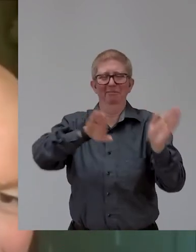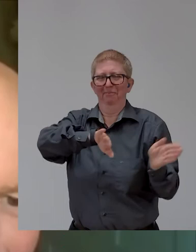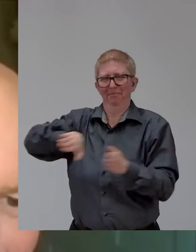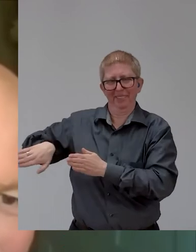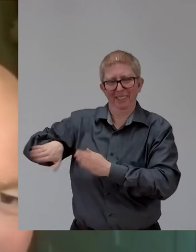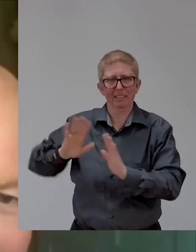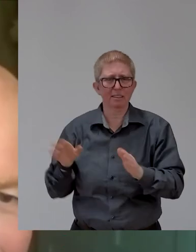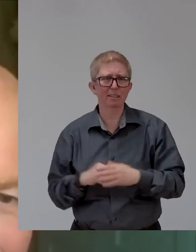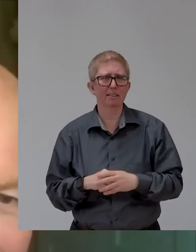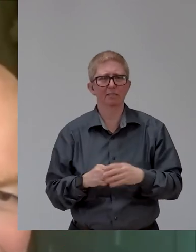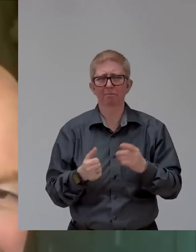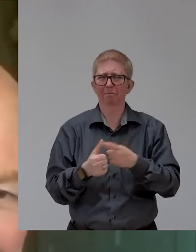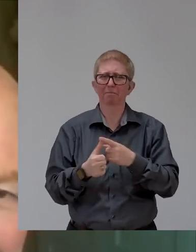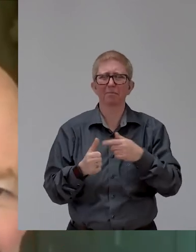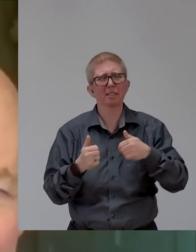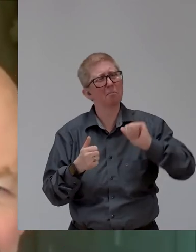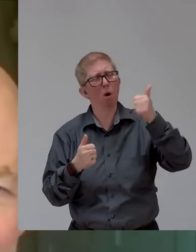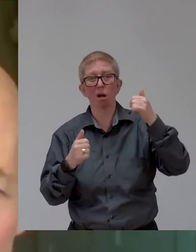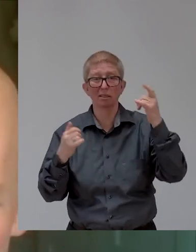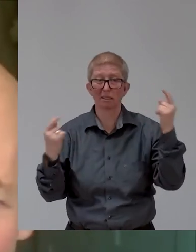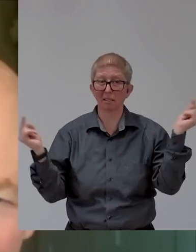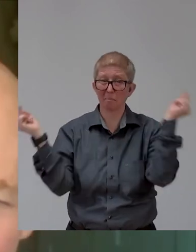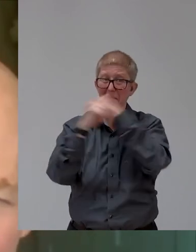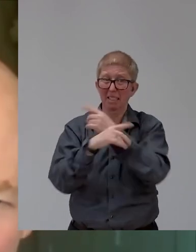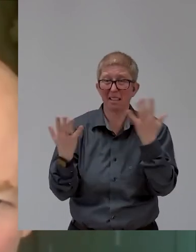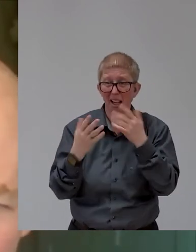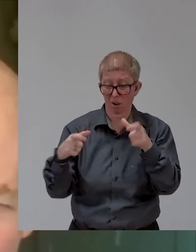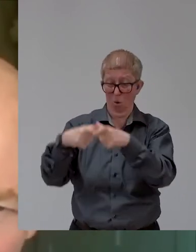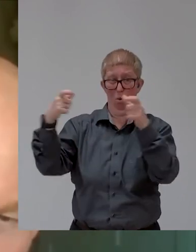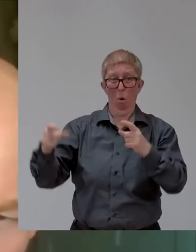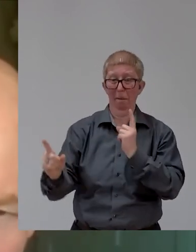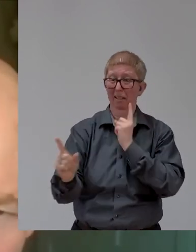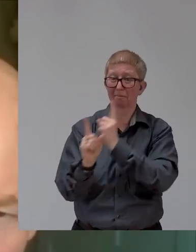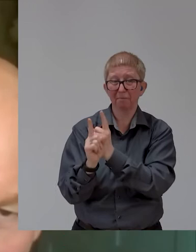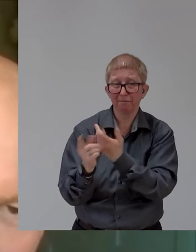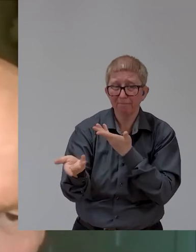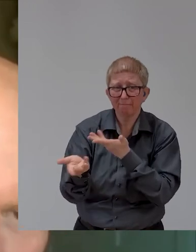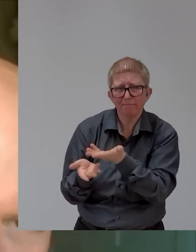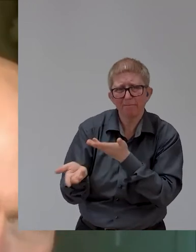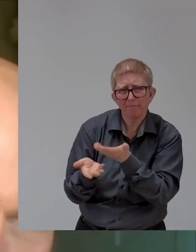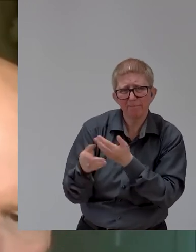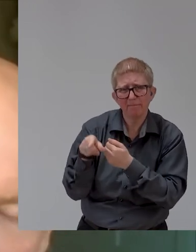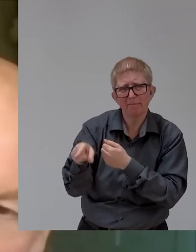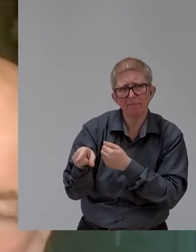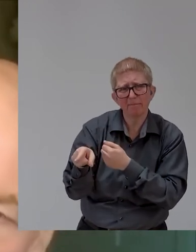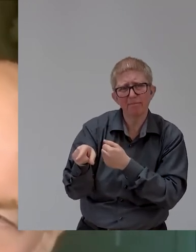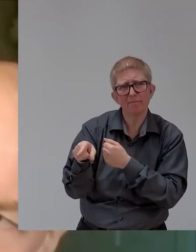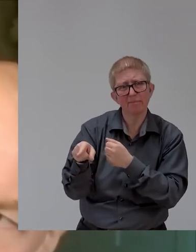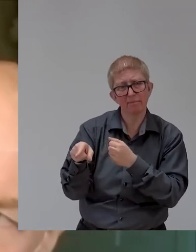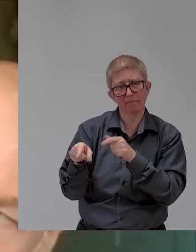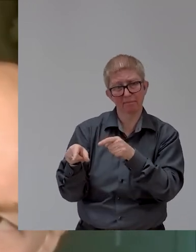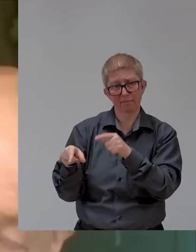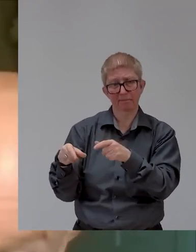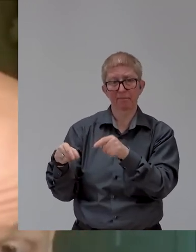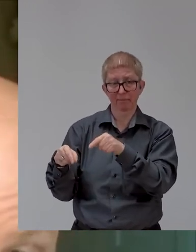talent and they can't attract the candidates they need. And yet a lot of them are subconsciously ignoring this great pool of talent. So